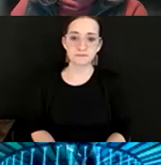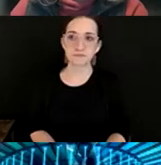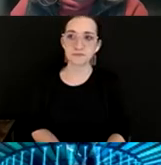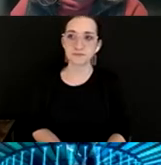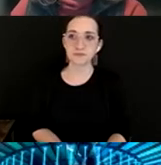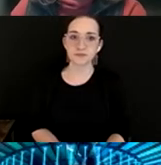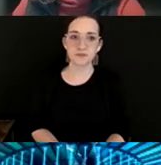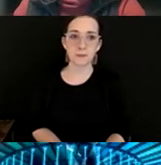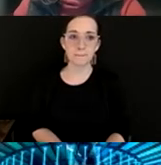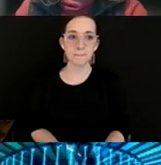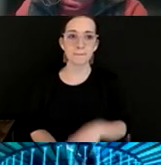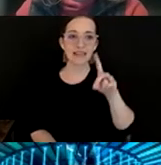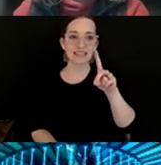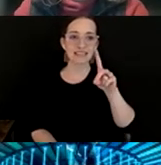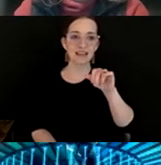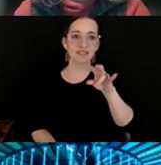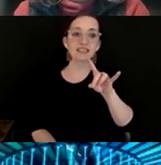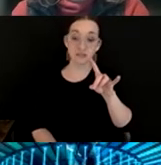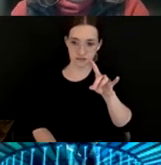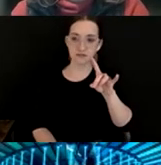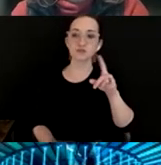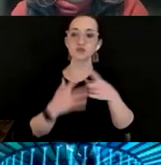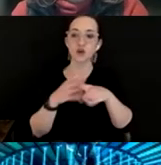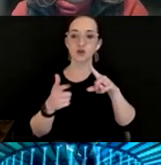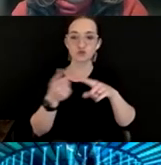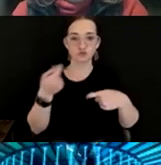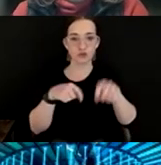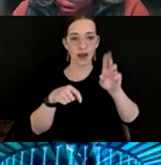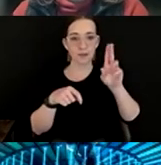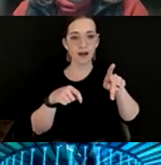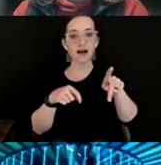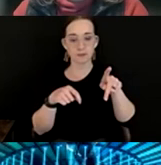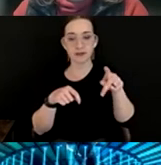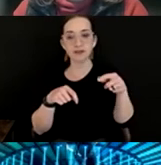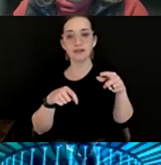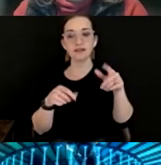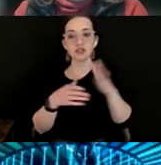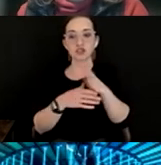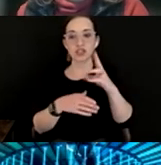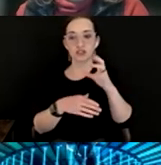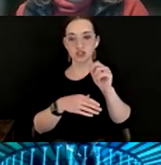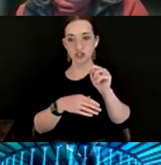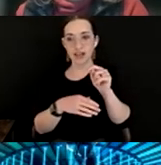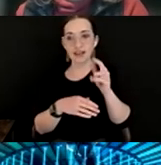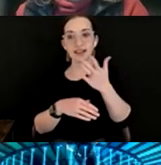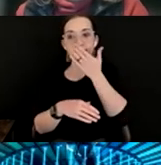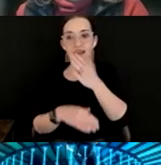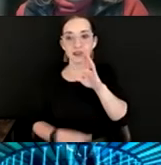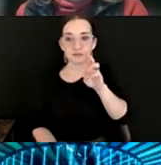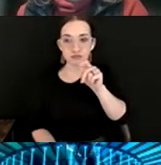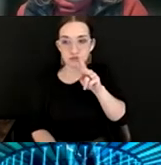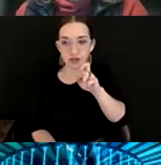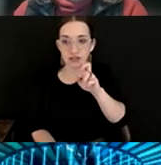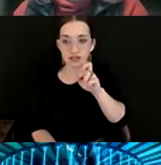And as we start to wrap things up here, I'm just going to share in chat. We want to thank Brooke and Shelly